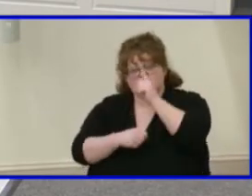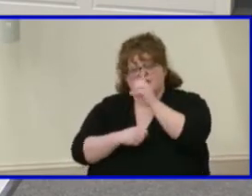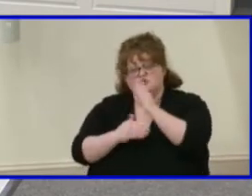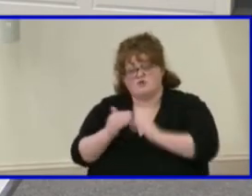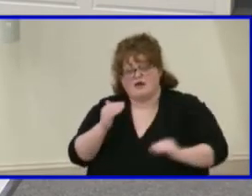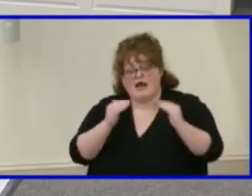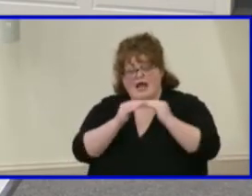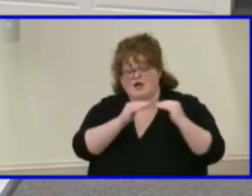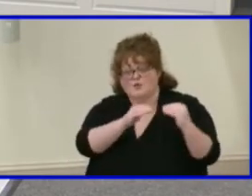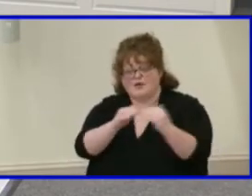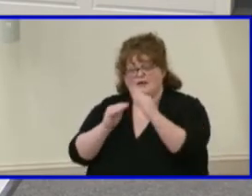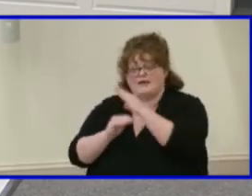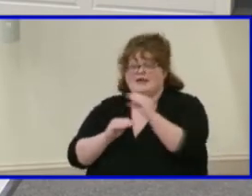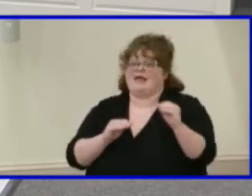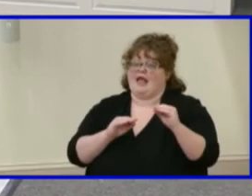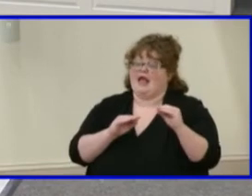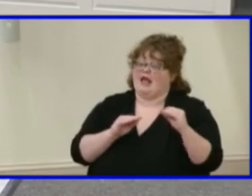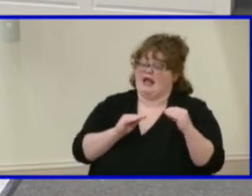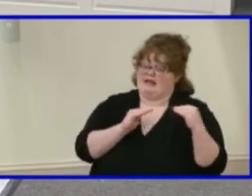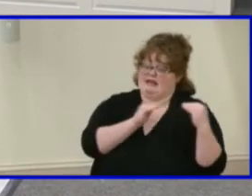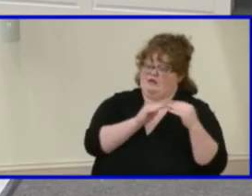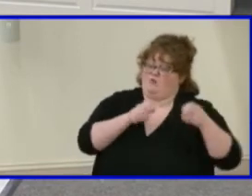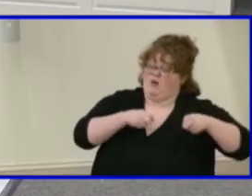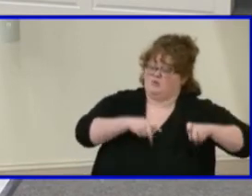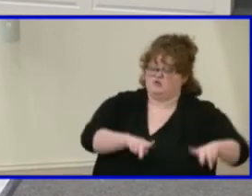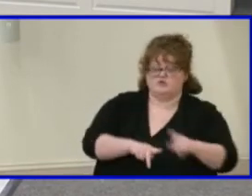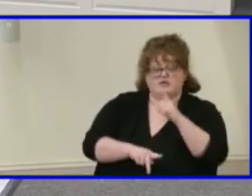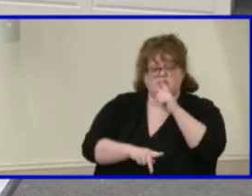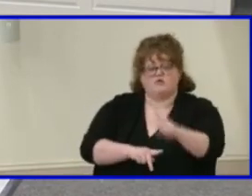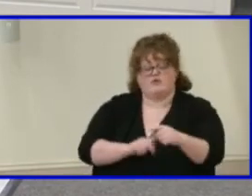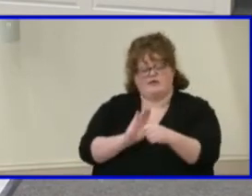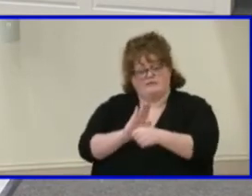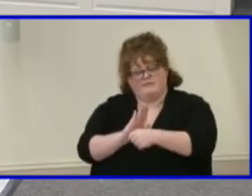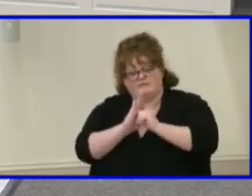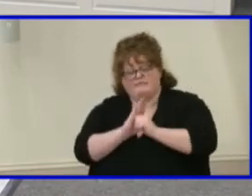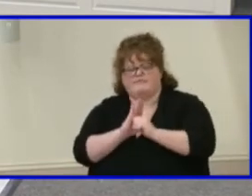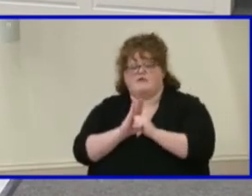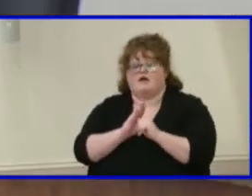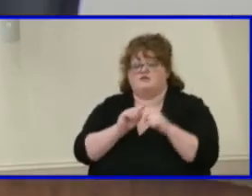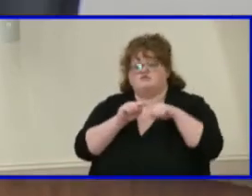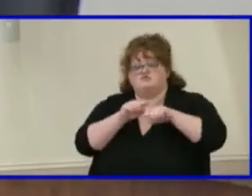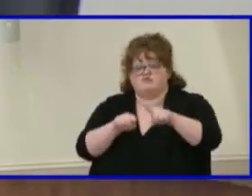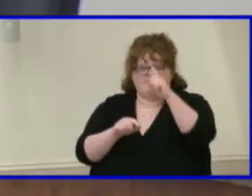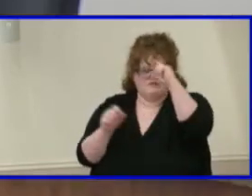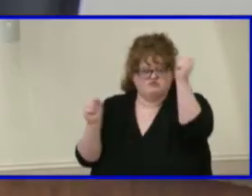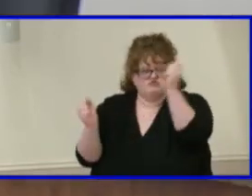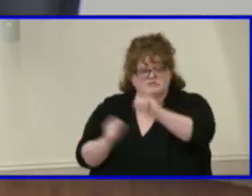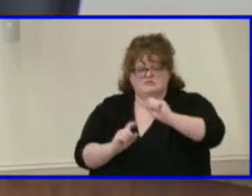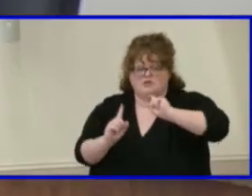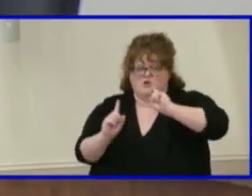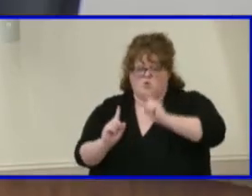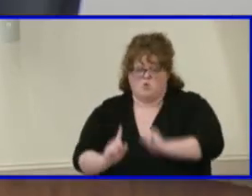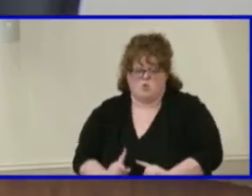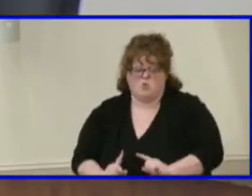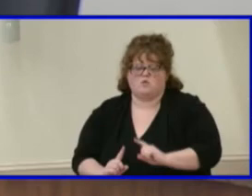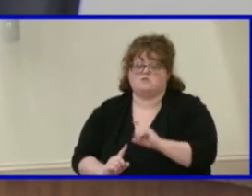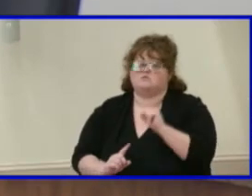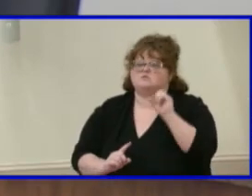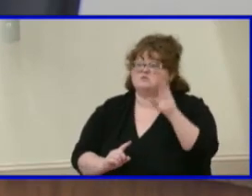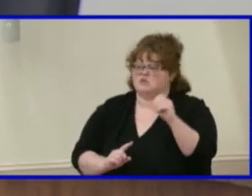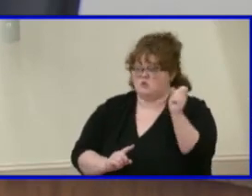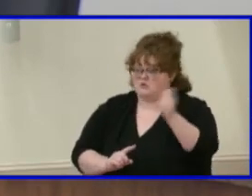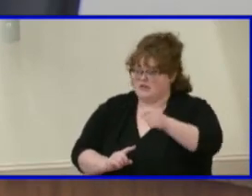goals, uh, now very expressly through the way they've been written. And then, uh, yes, so there are implications for all of our